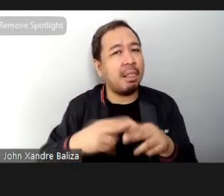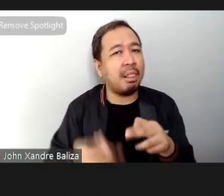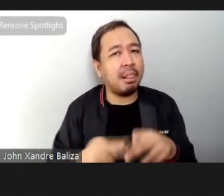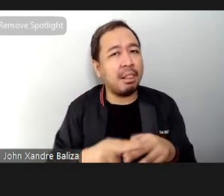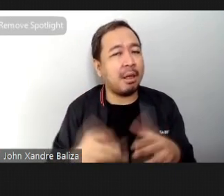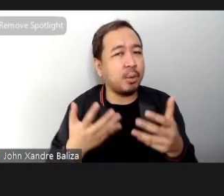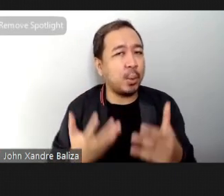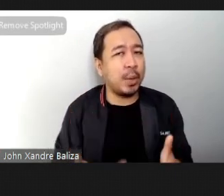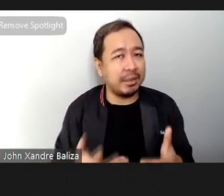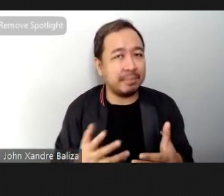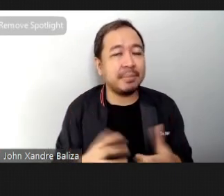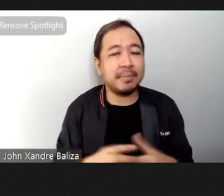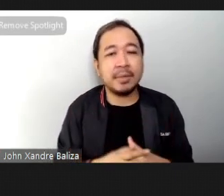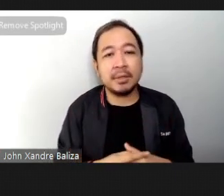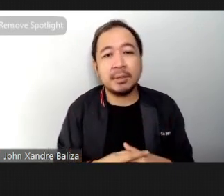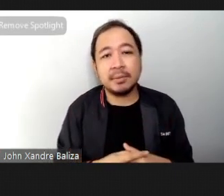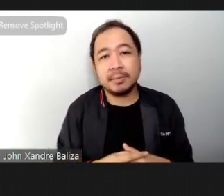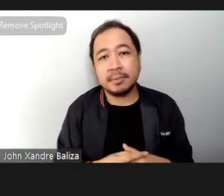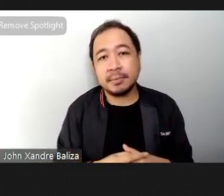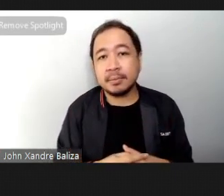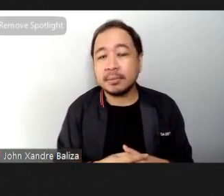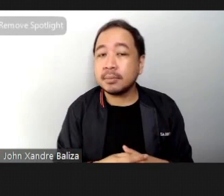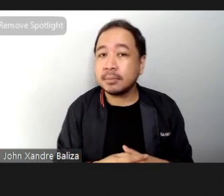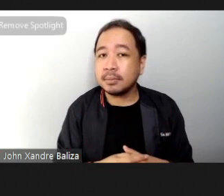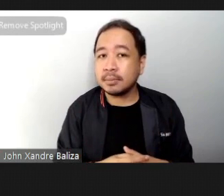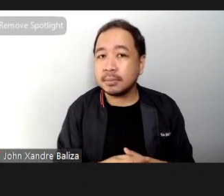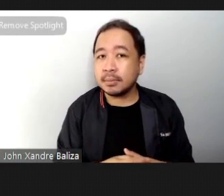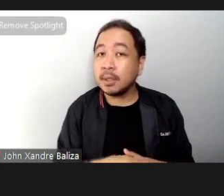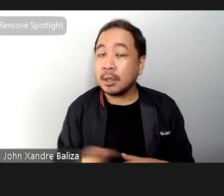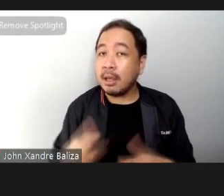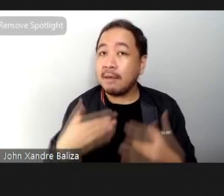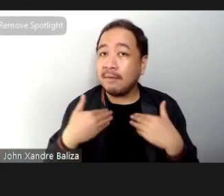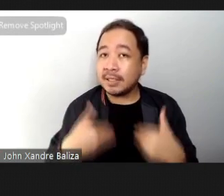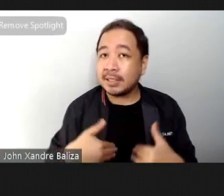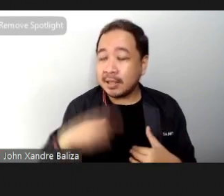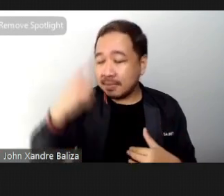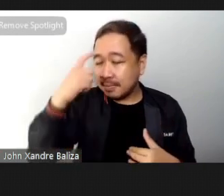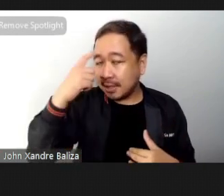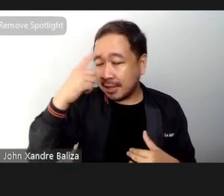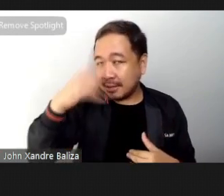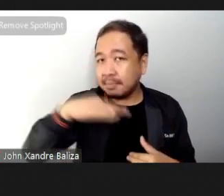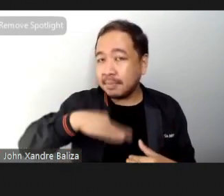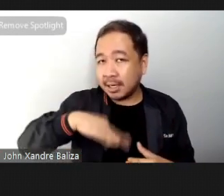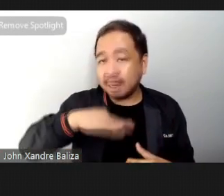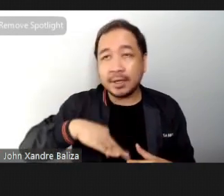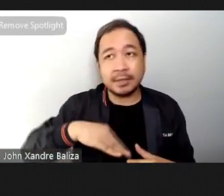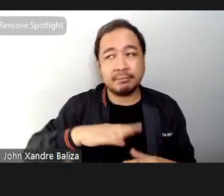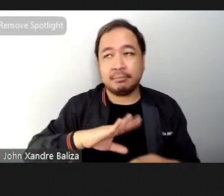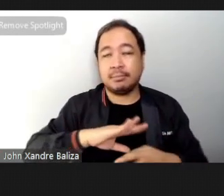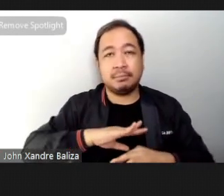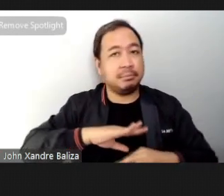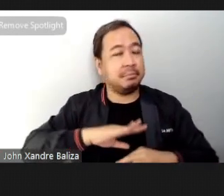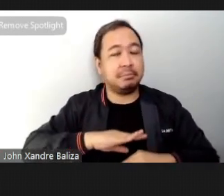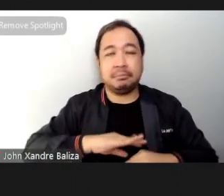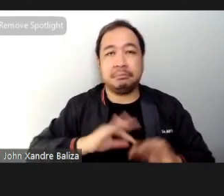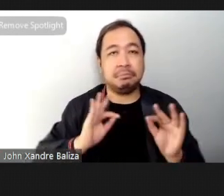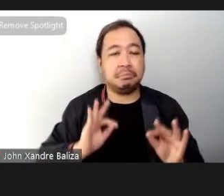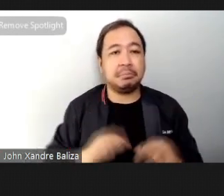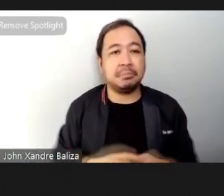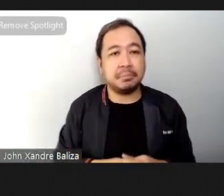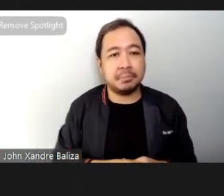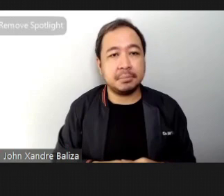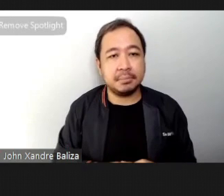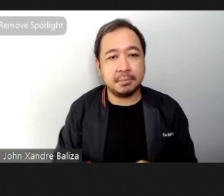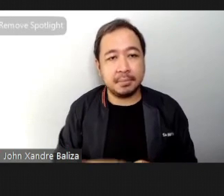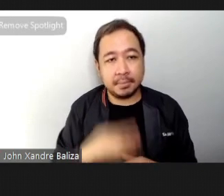from either performing moves or even feeling the actual physical and mental benefits is very gratifying so another